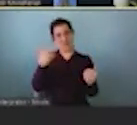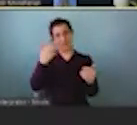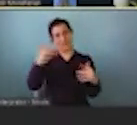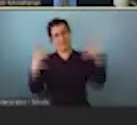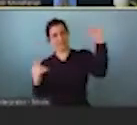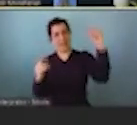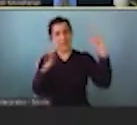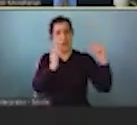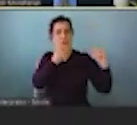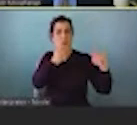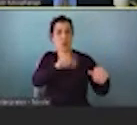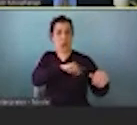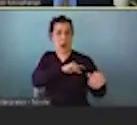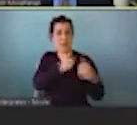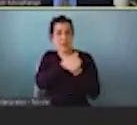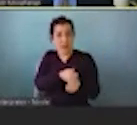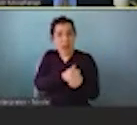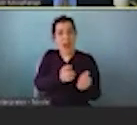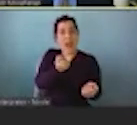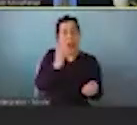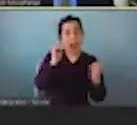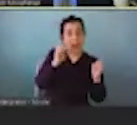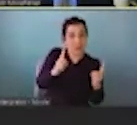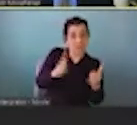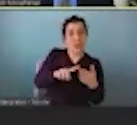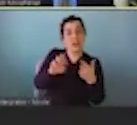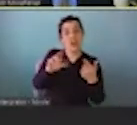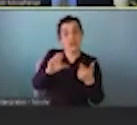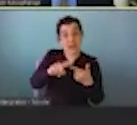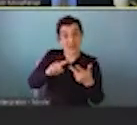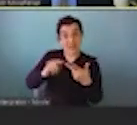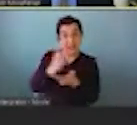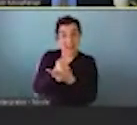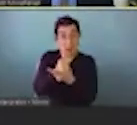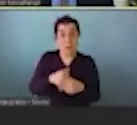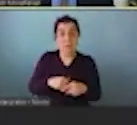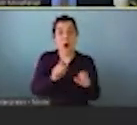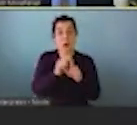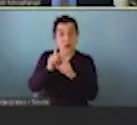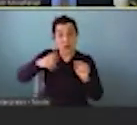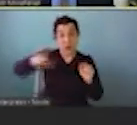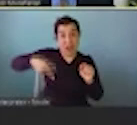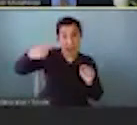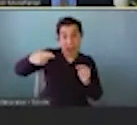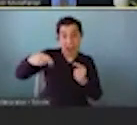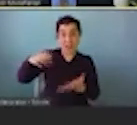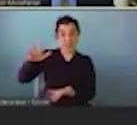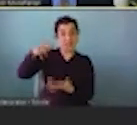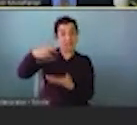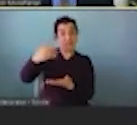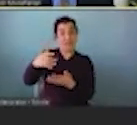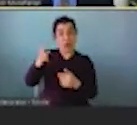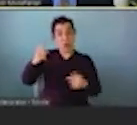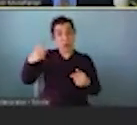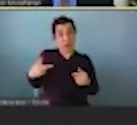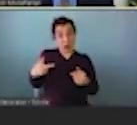diet quality by income, by education, by race in our country. But secondly, even for the highest income Americans, over one third have